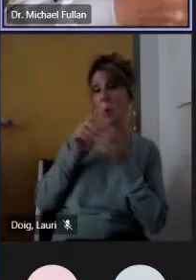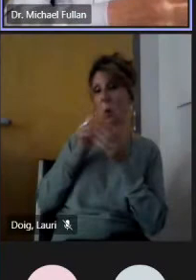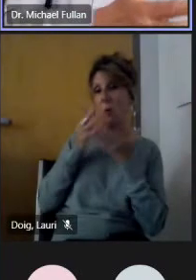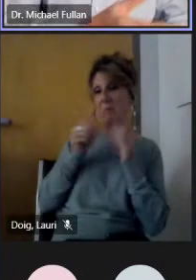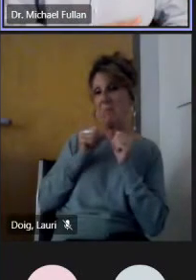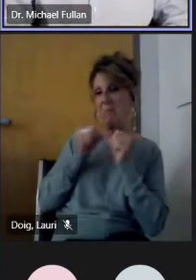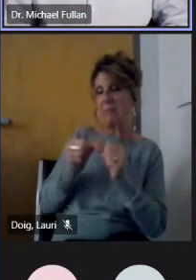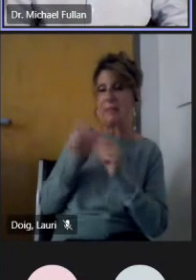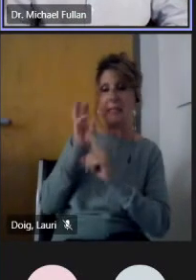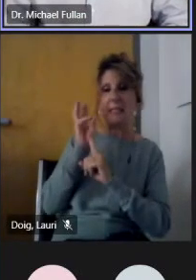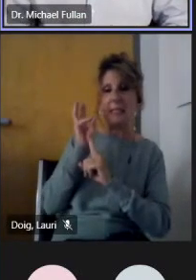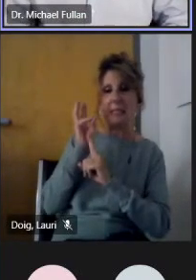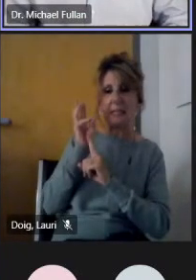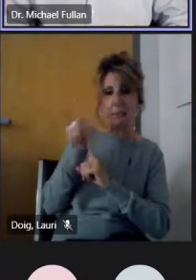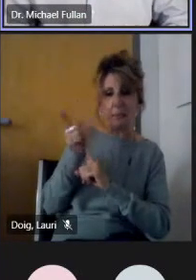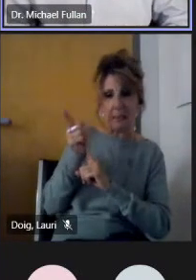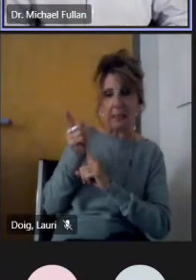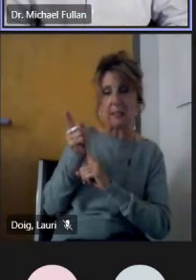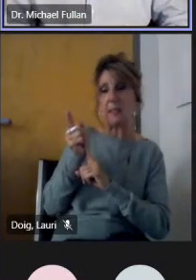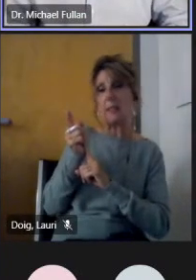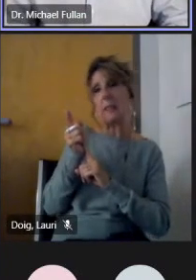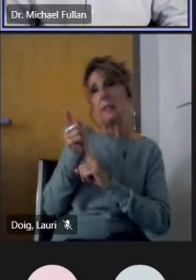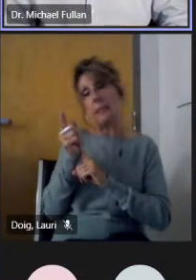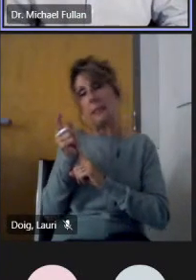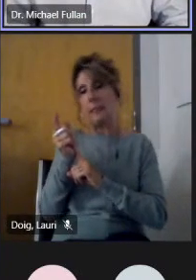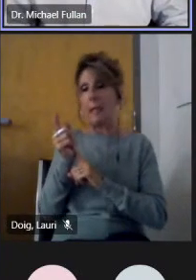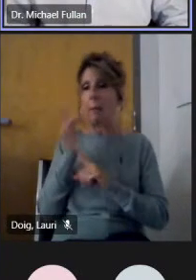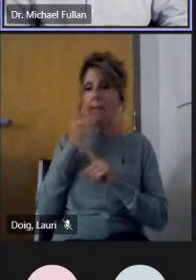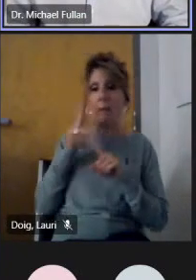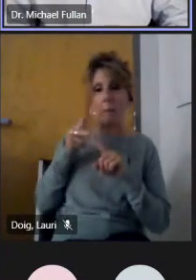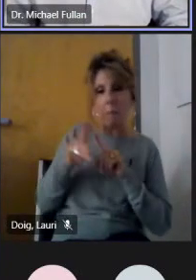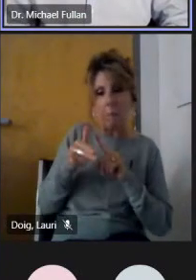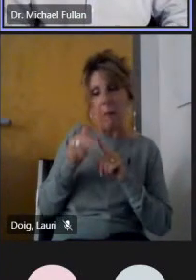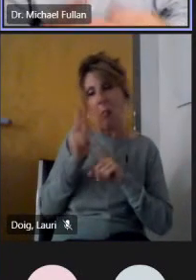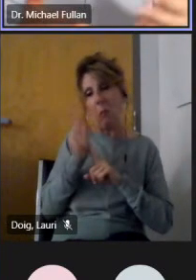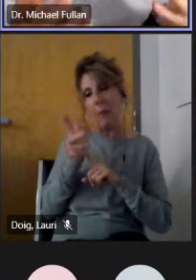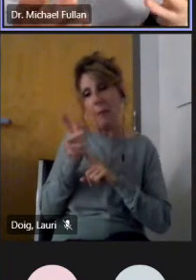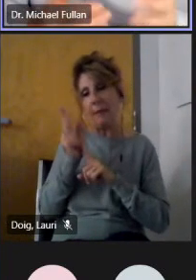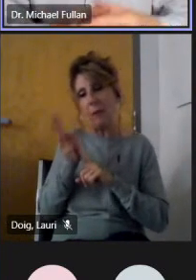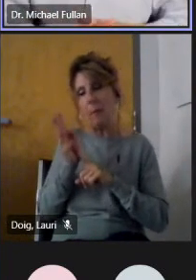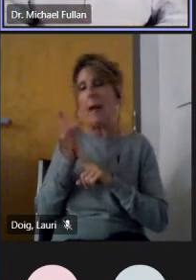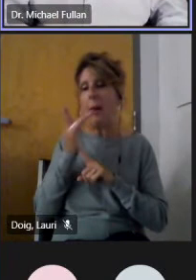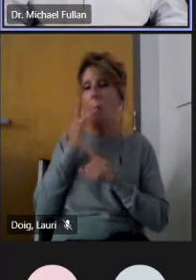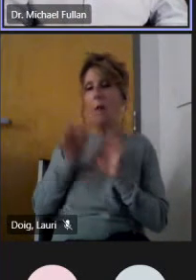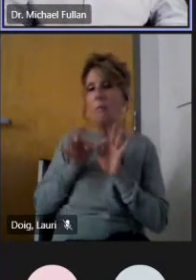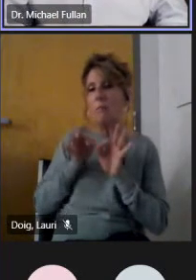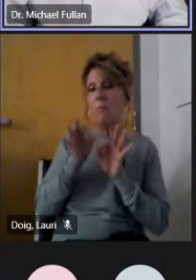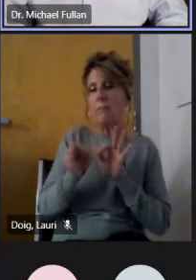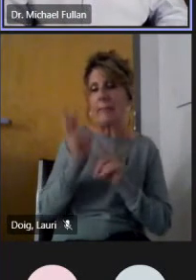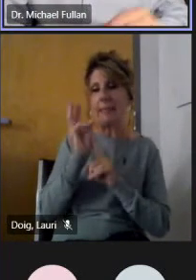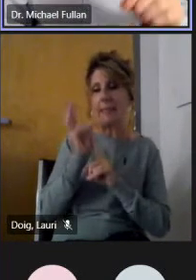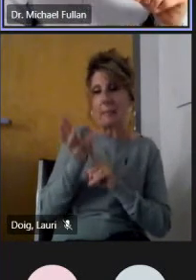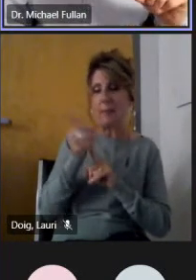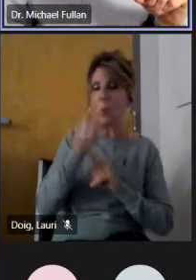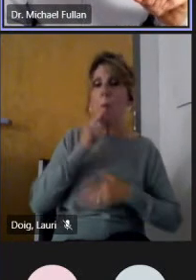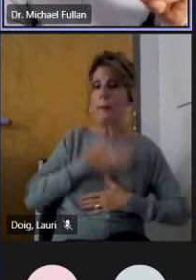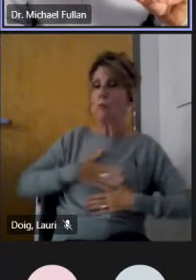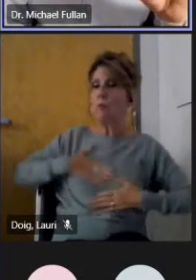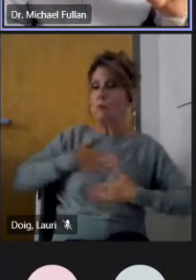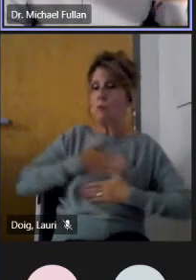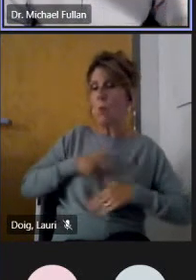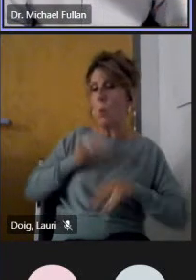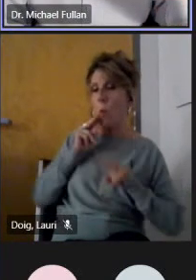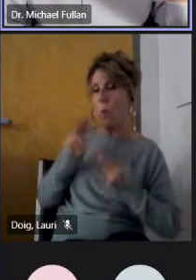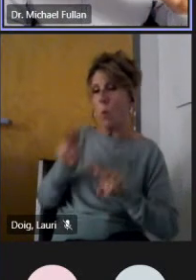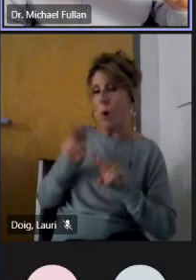and i we're usually liking to show three or four minutes but you'll like it and when you when you finish this uh as i said